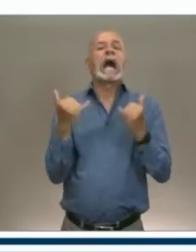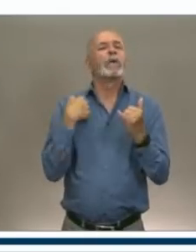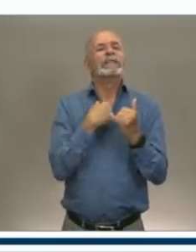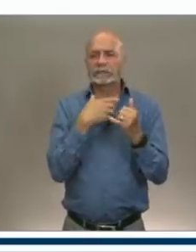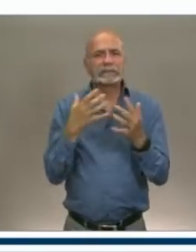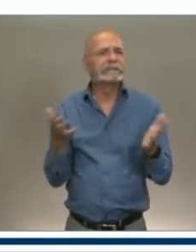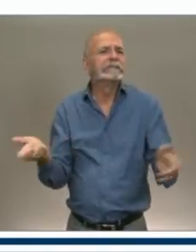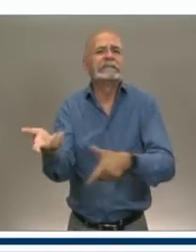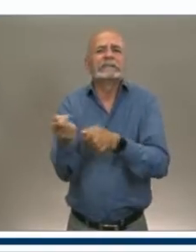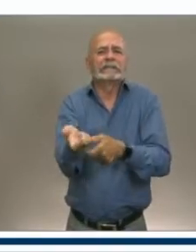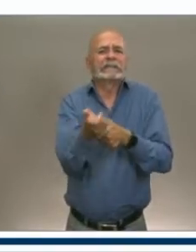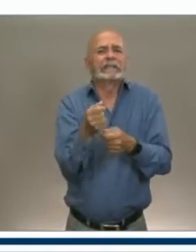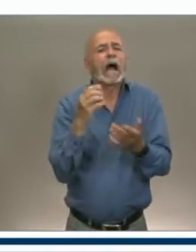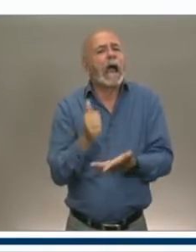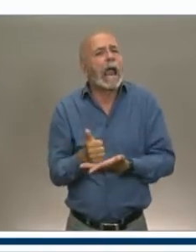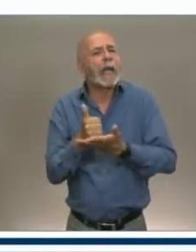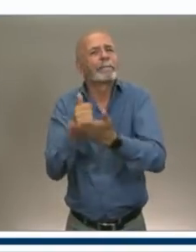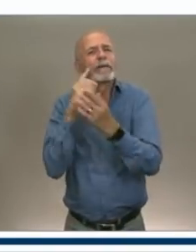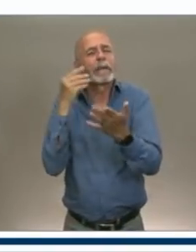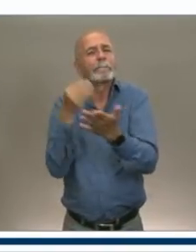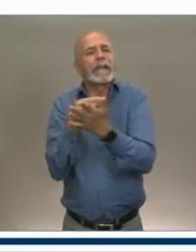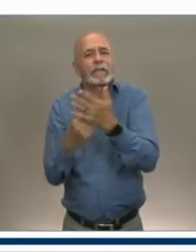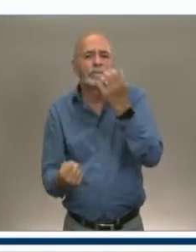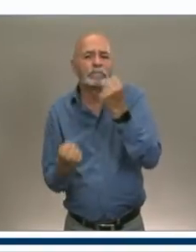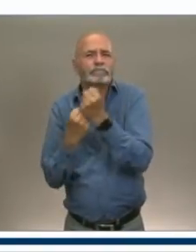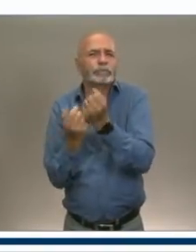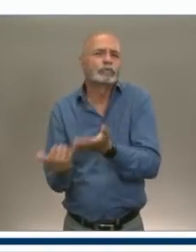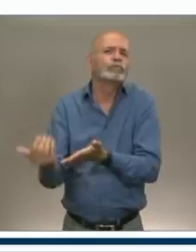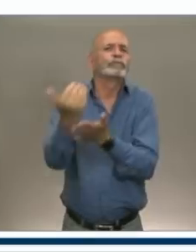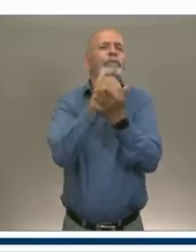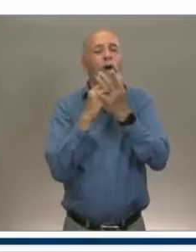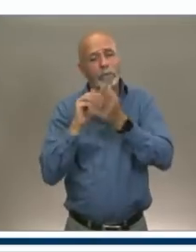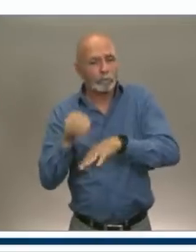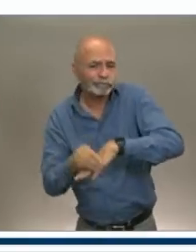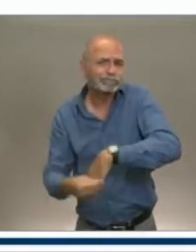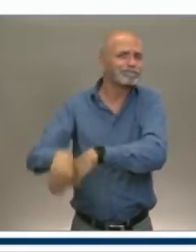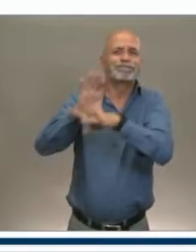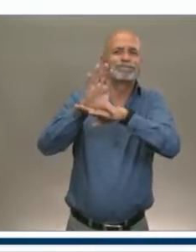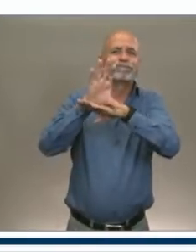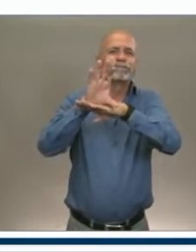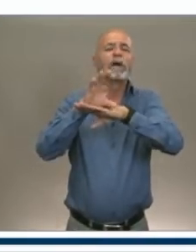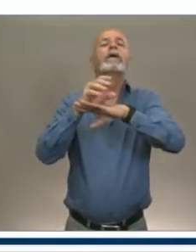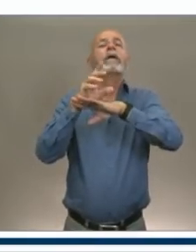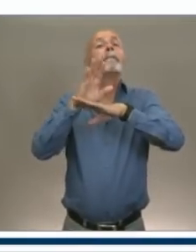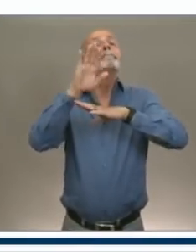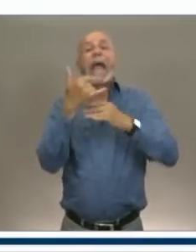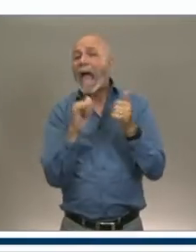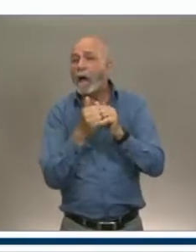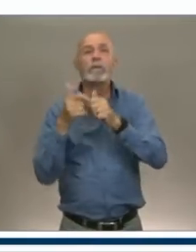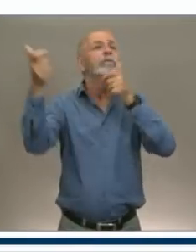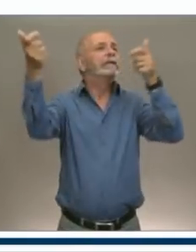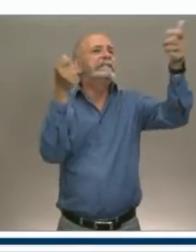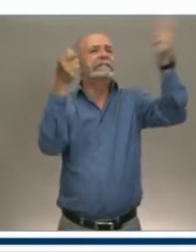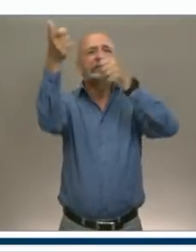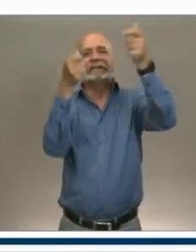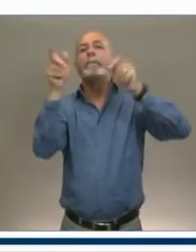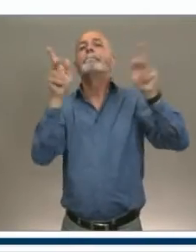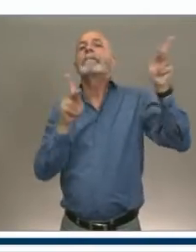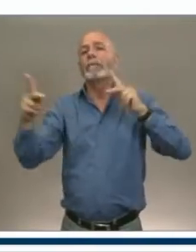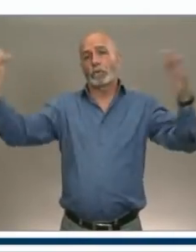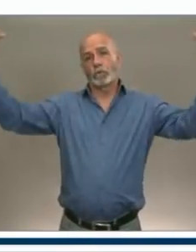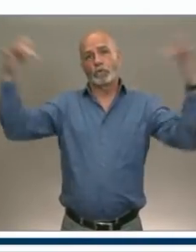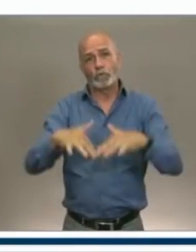a kickstart to their – to attract people to come and stay at their